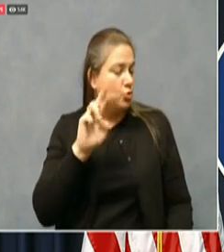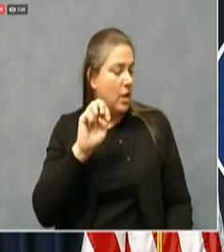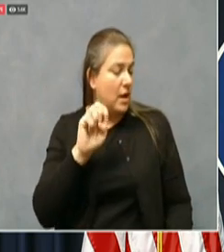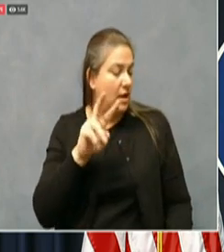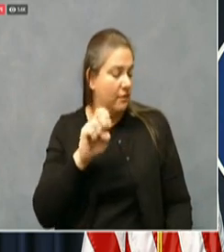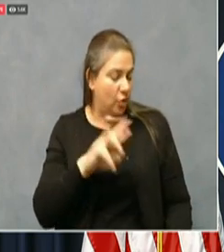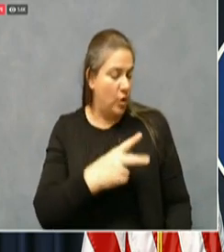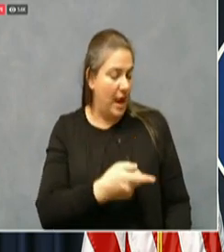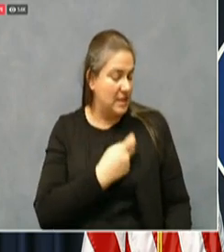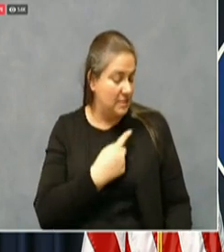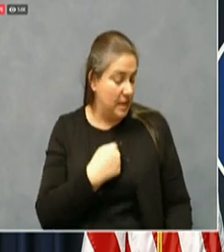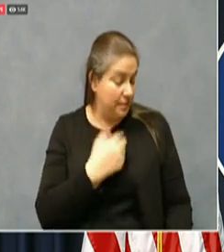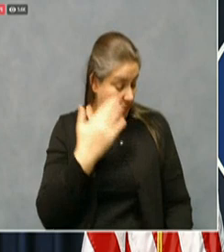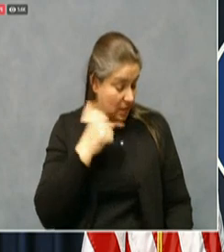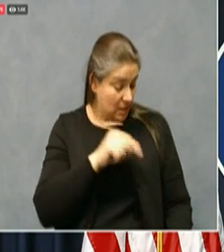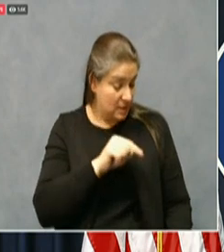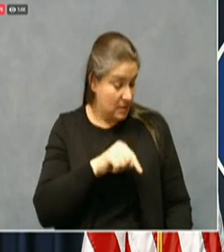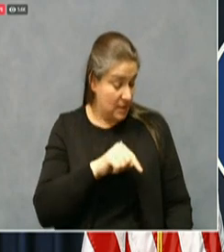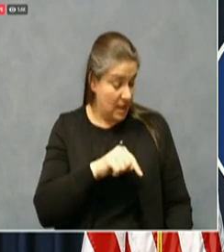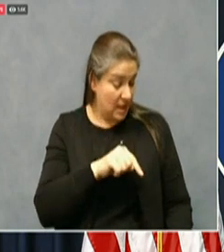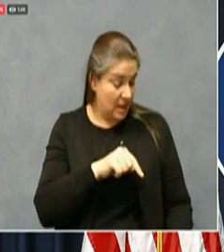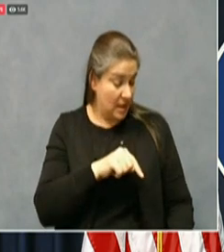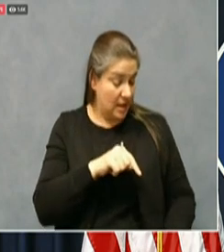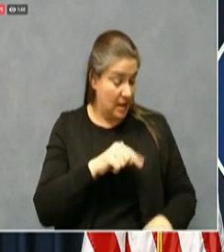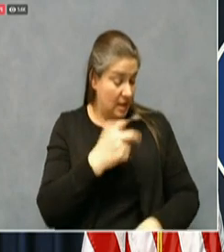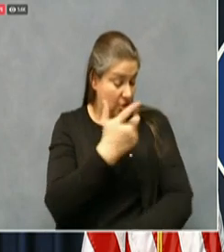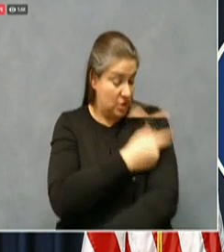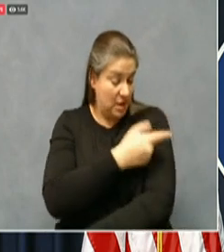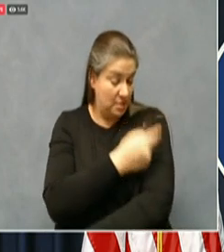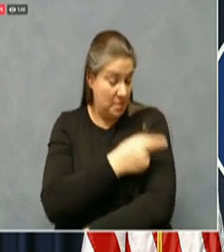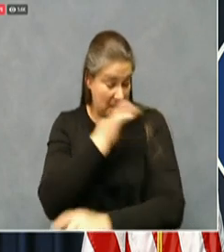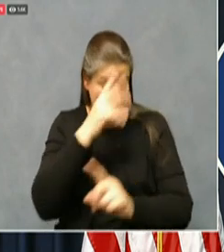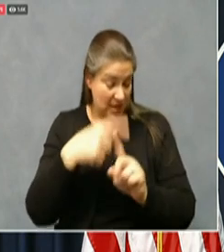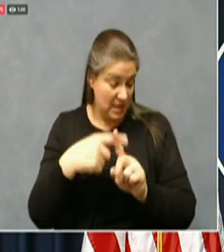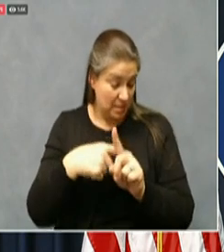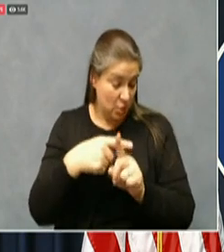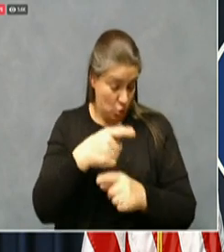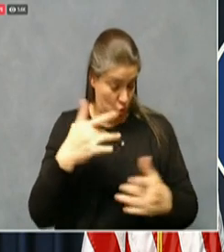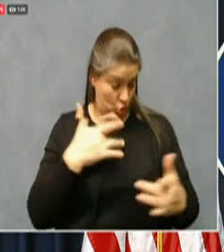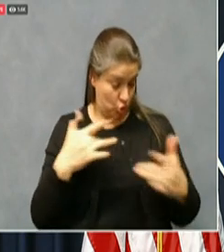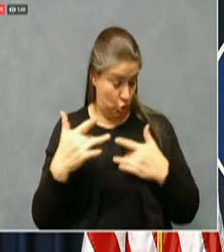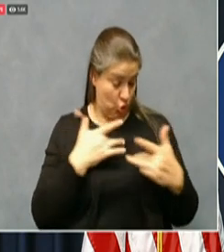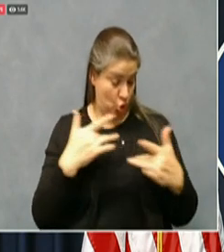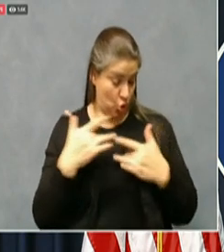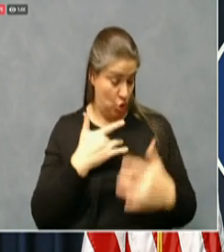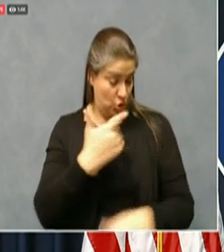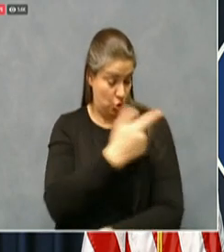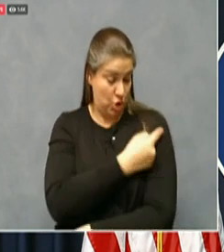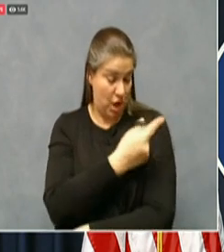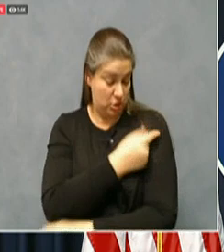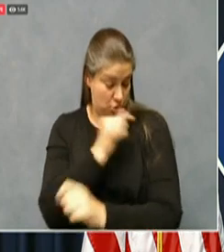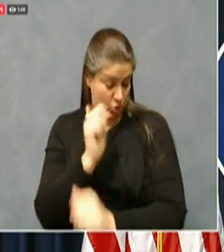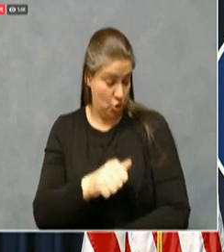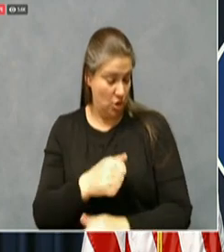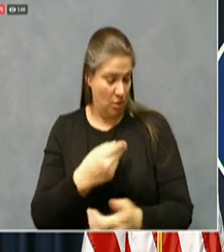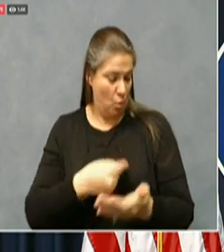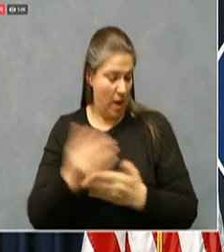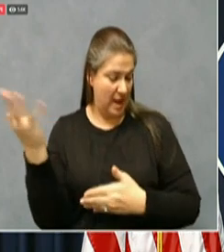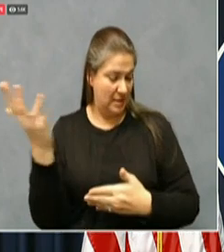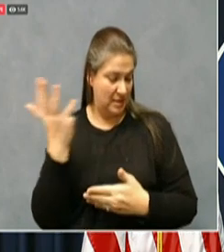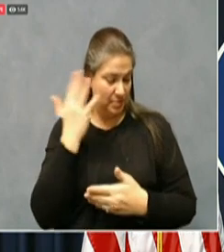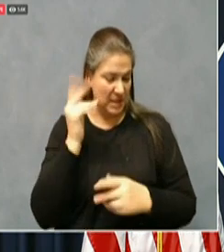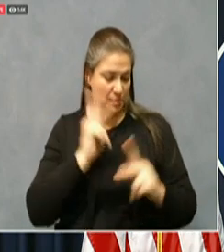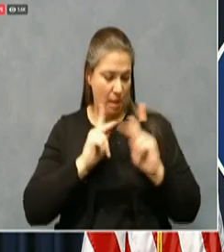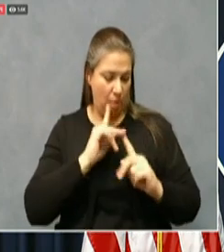sensitive with temperature. Are we concerned some of the limited doses? Uh, could could go to waste due to human error? Uh,